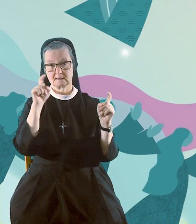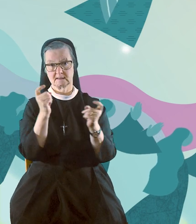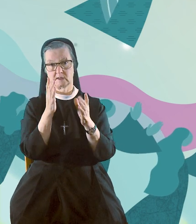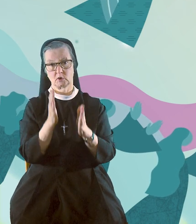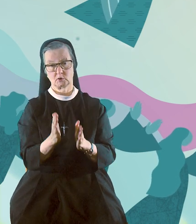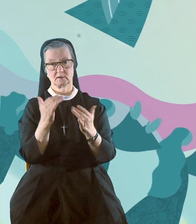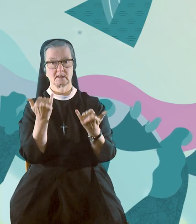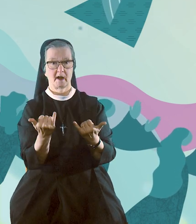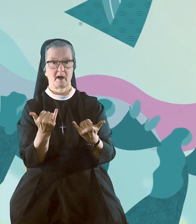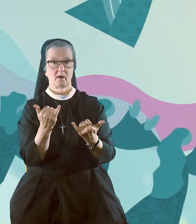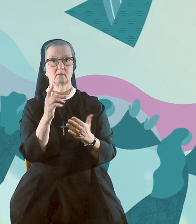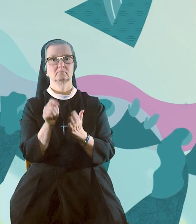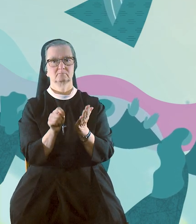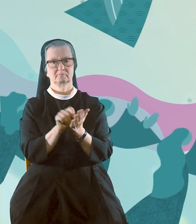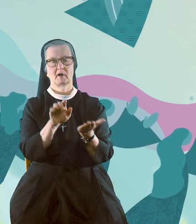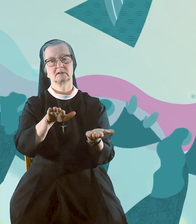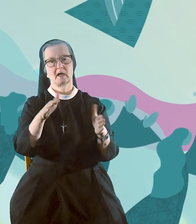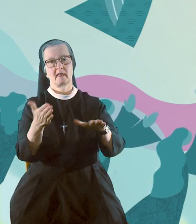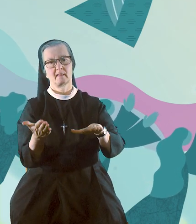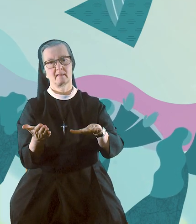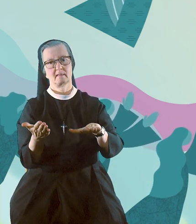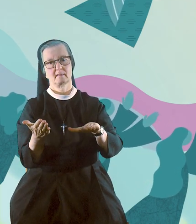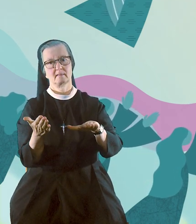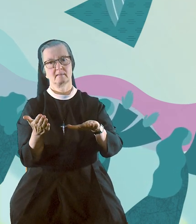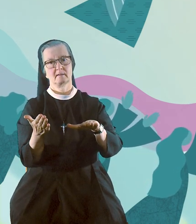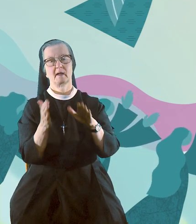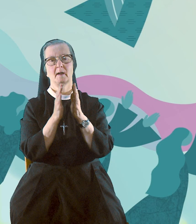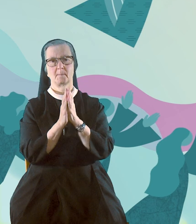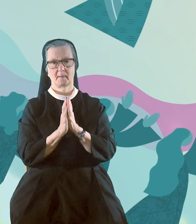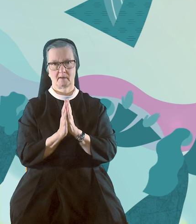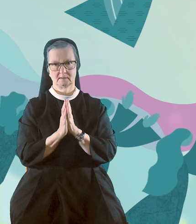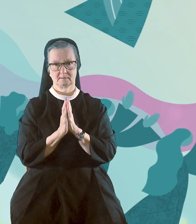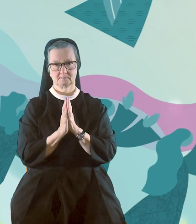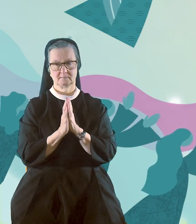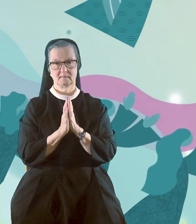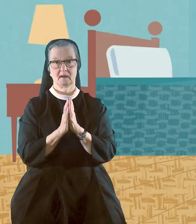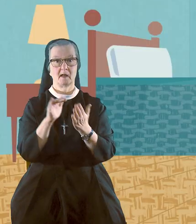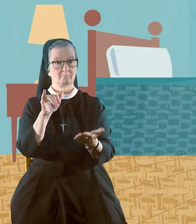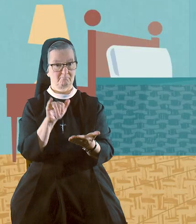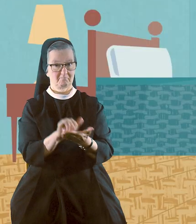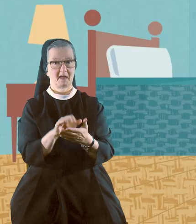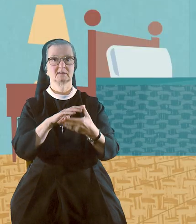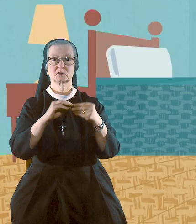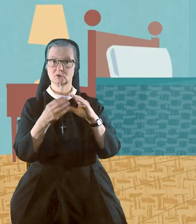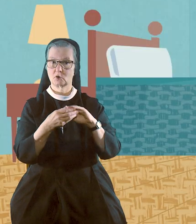us sinners, now and at the hour of our death. Amen. And that is the